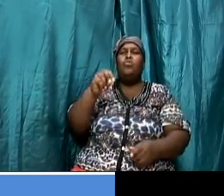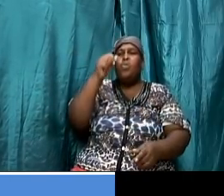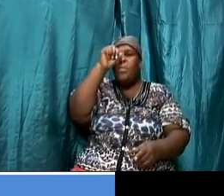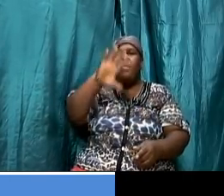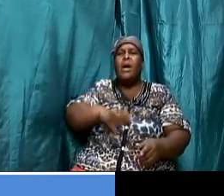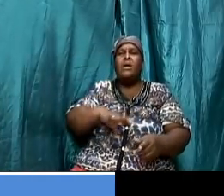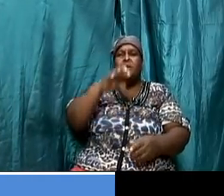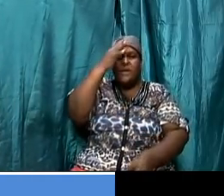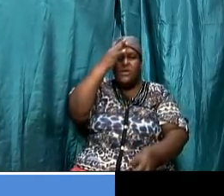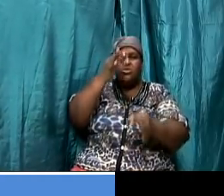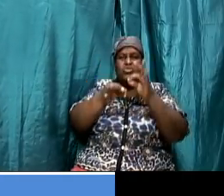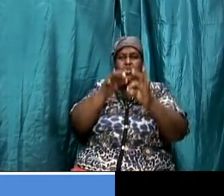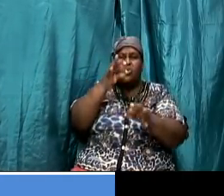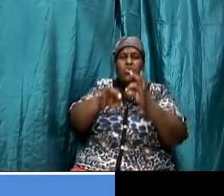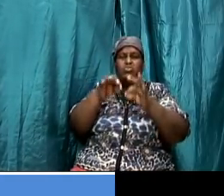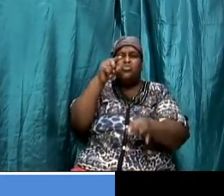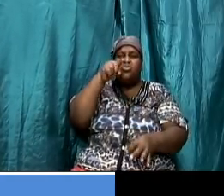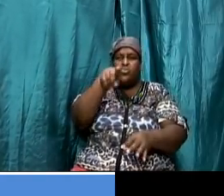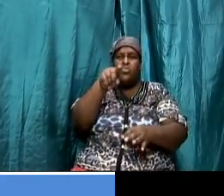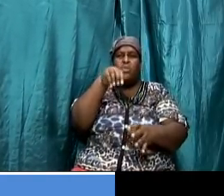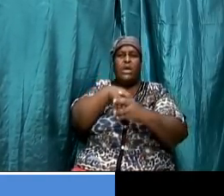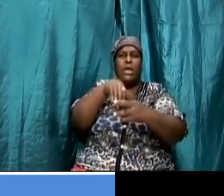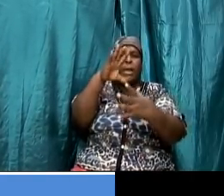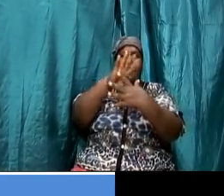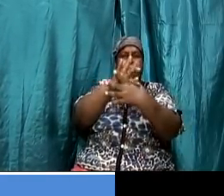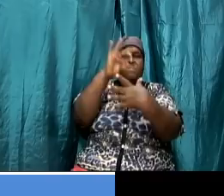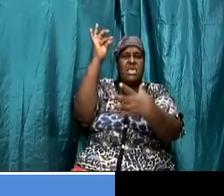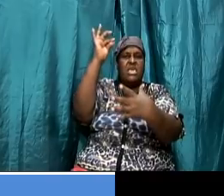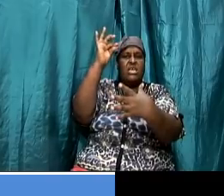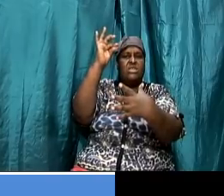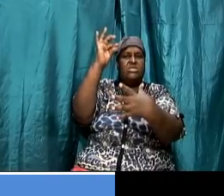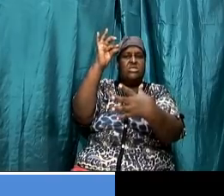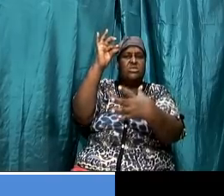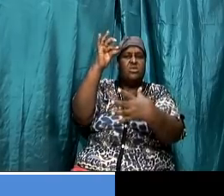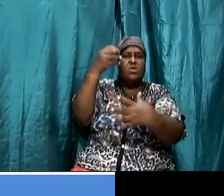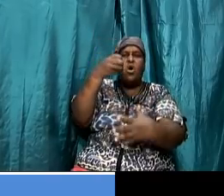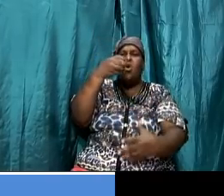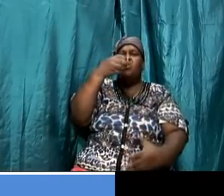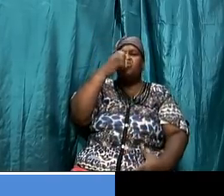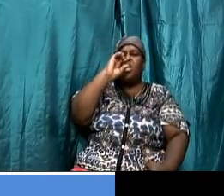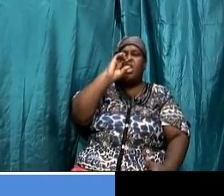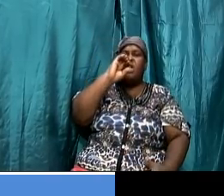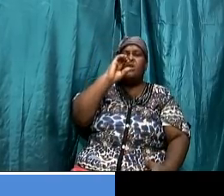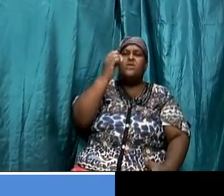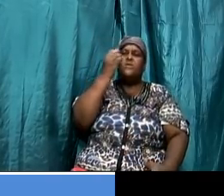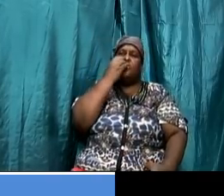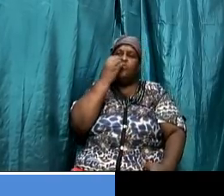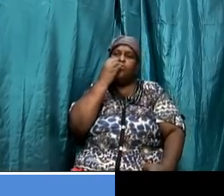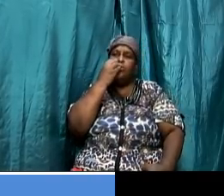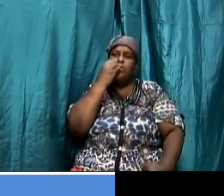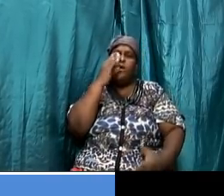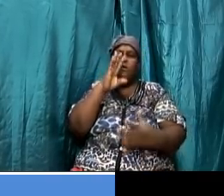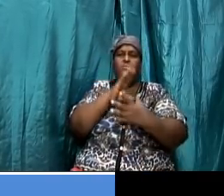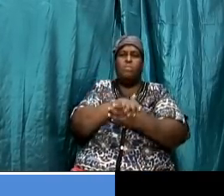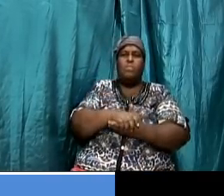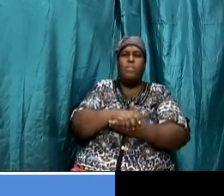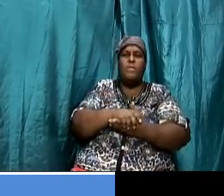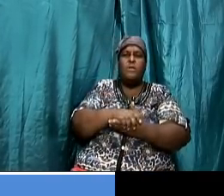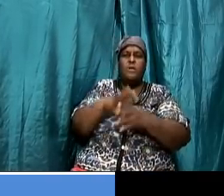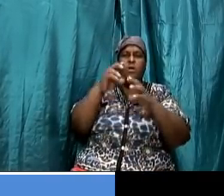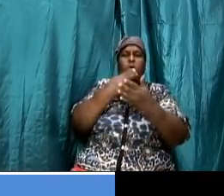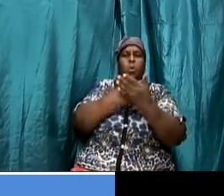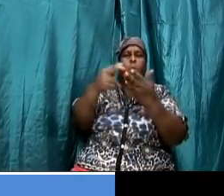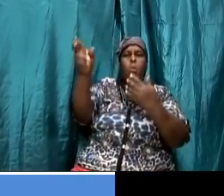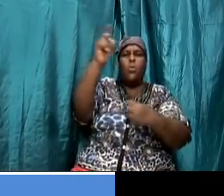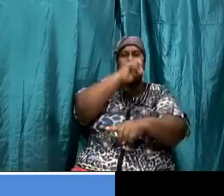in meat or in drink talking about food or feast food or of a holy day